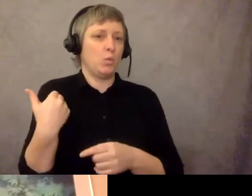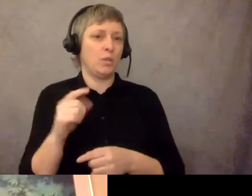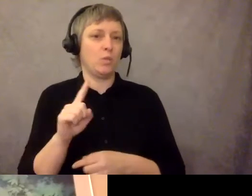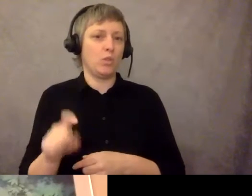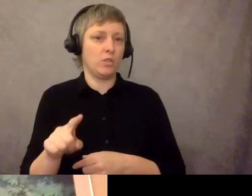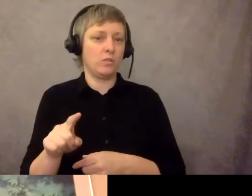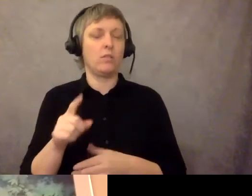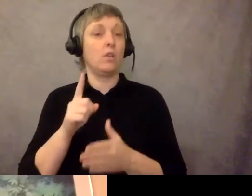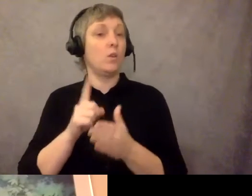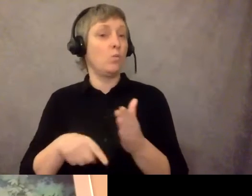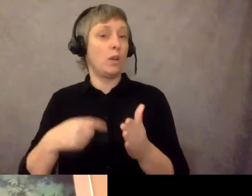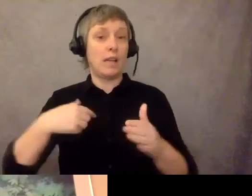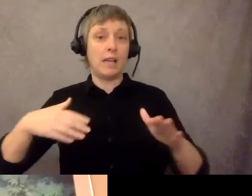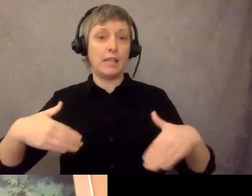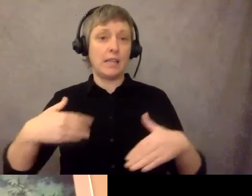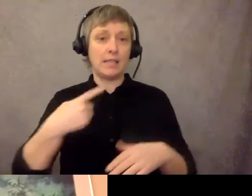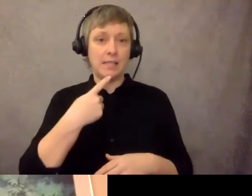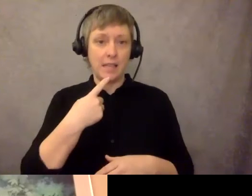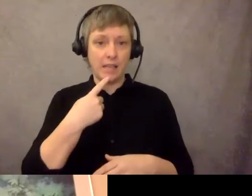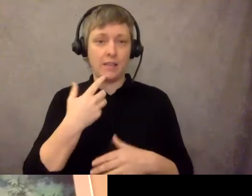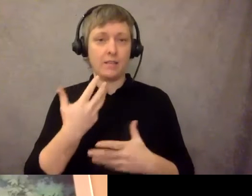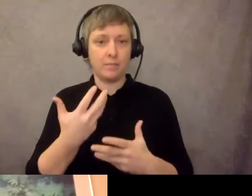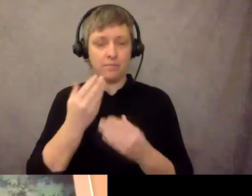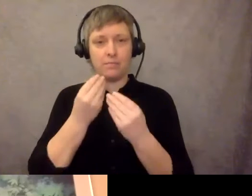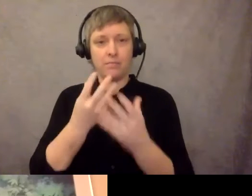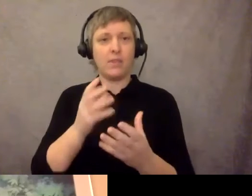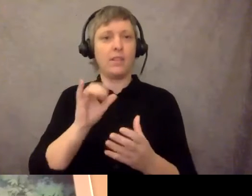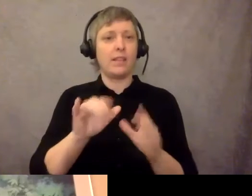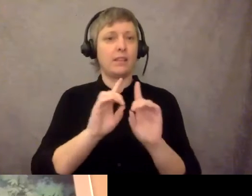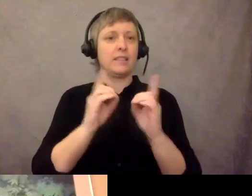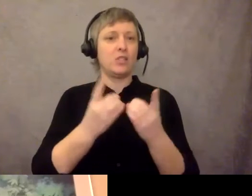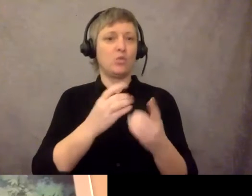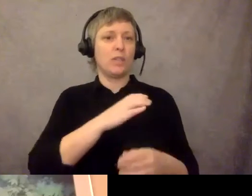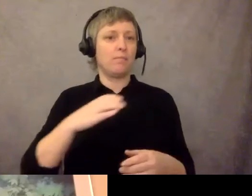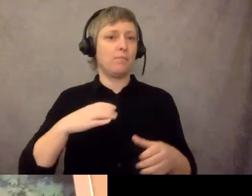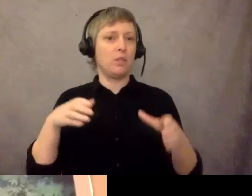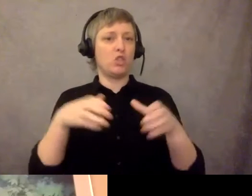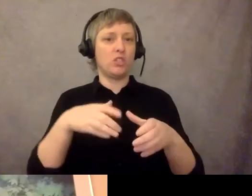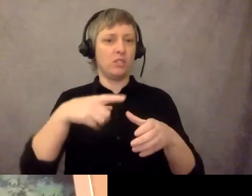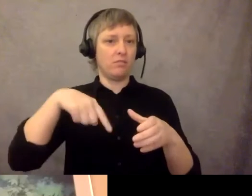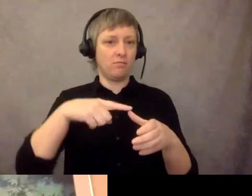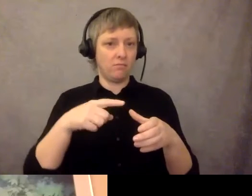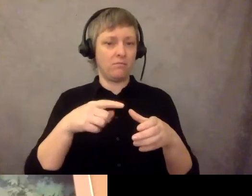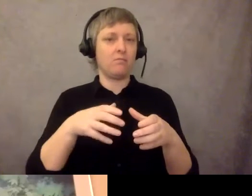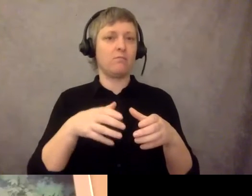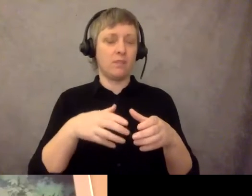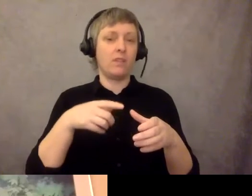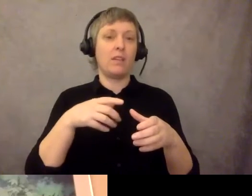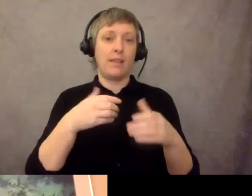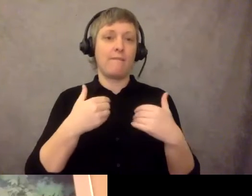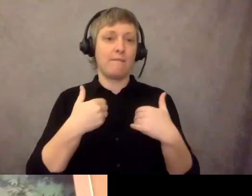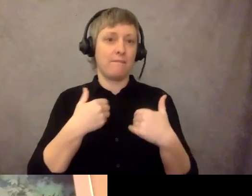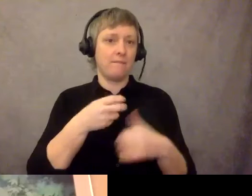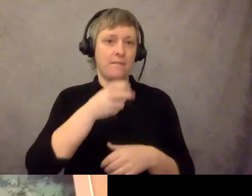was there will that district income. The has some fairly rigorous requirements